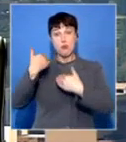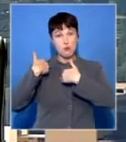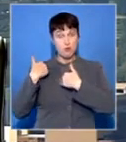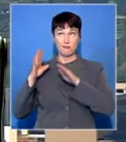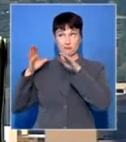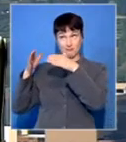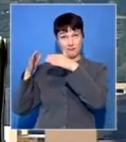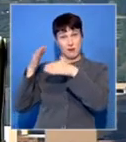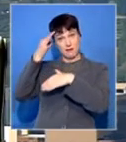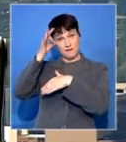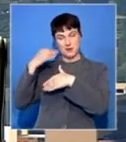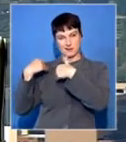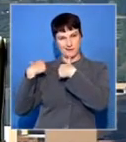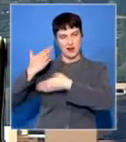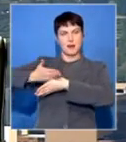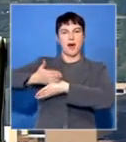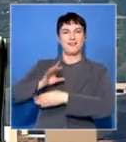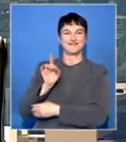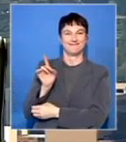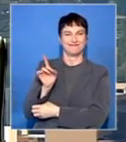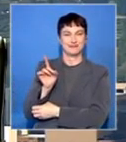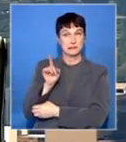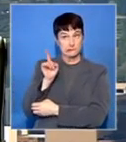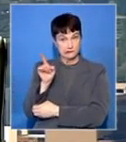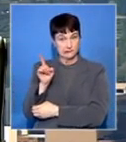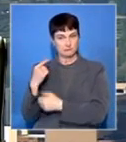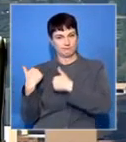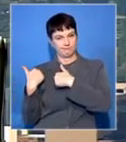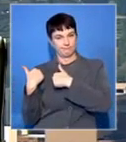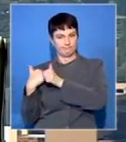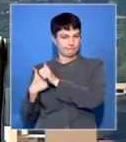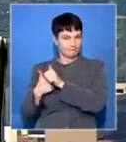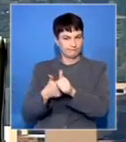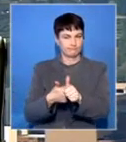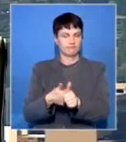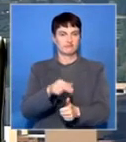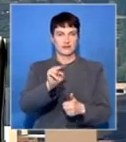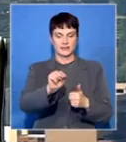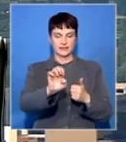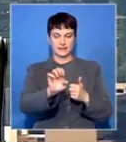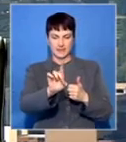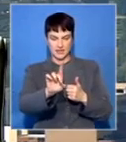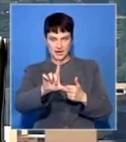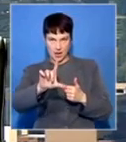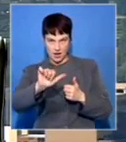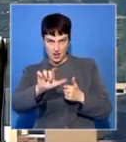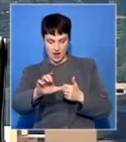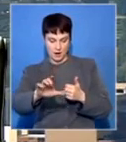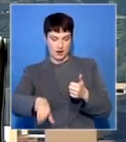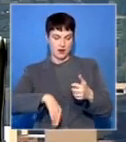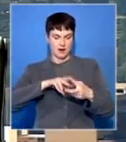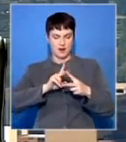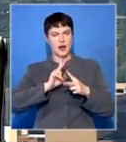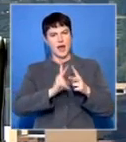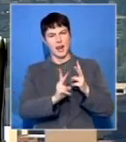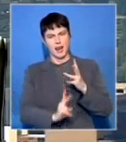of Labor, who will then have to follow the due processes, including going through the NETLAC and others, so that all the stakeholders